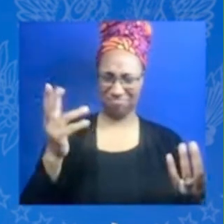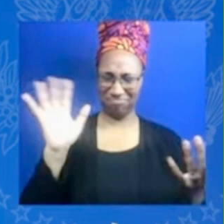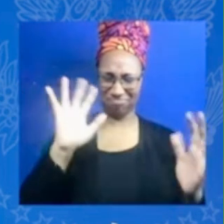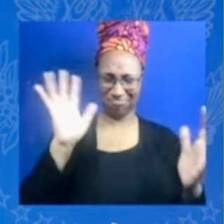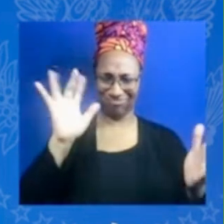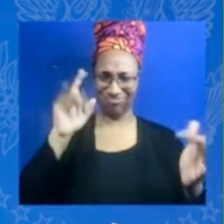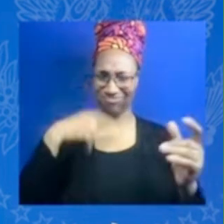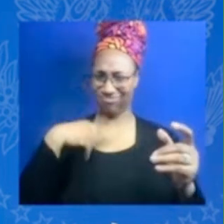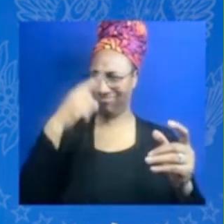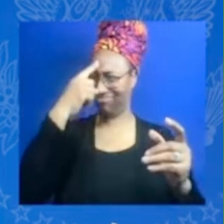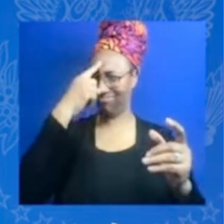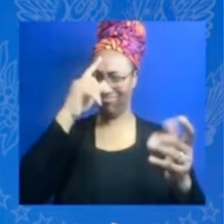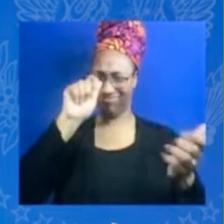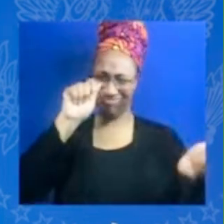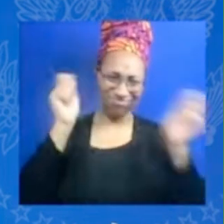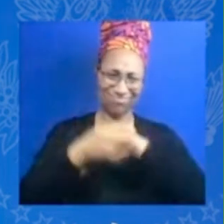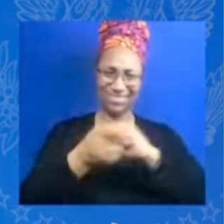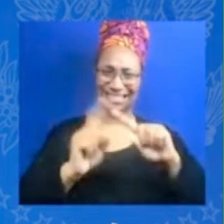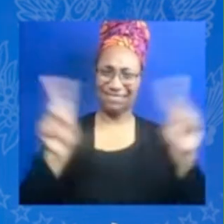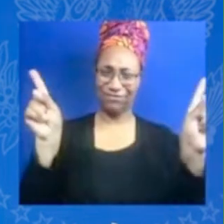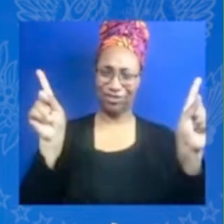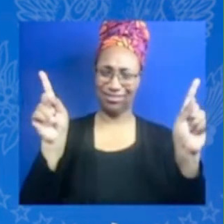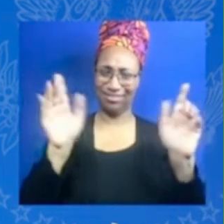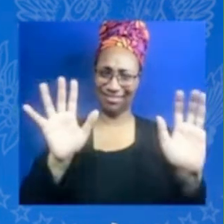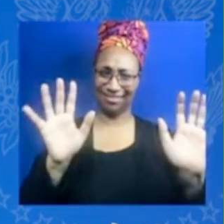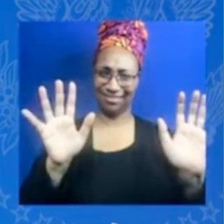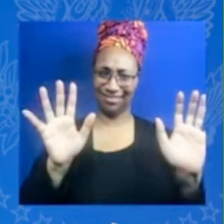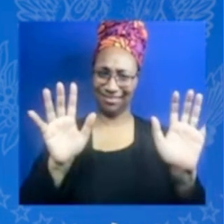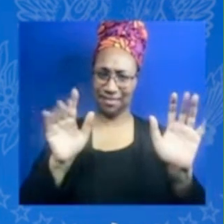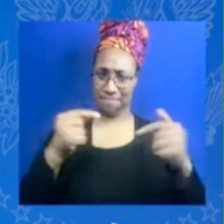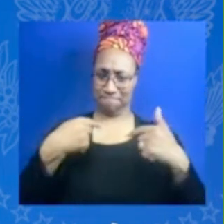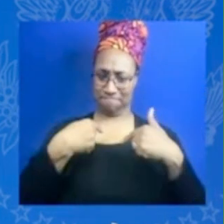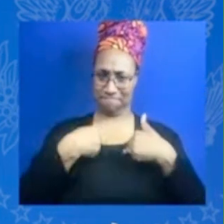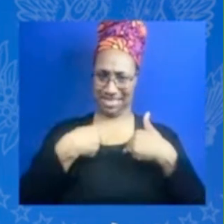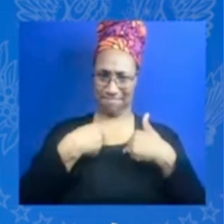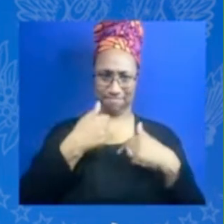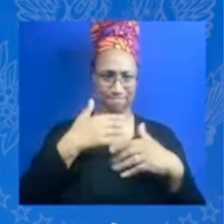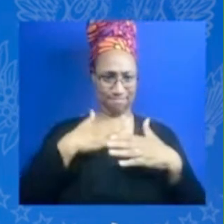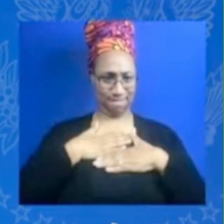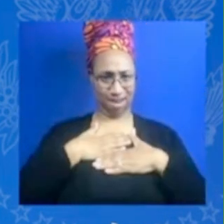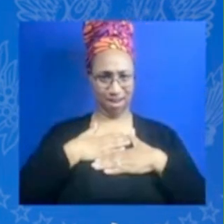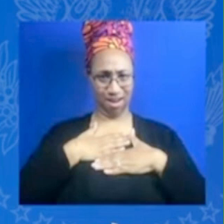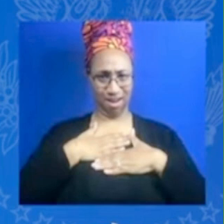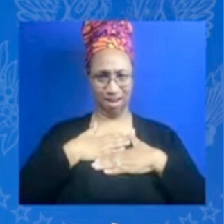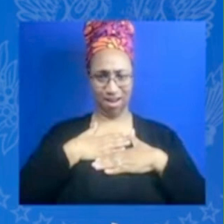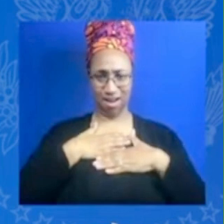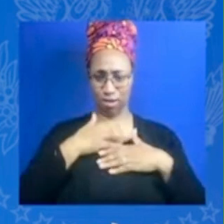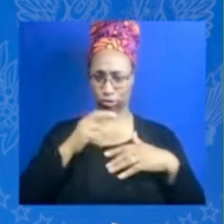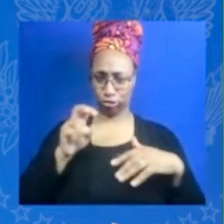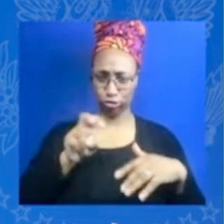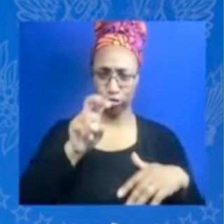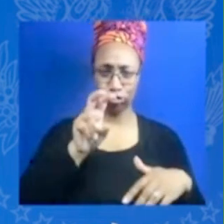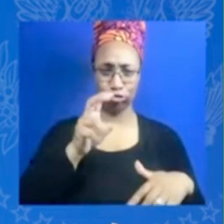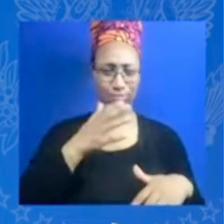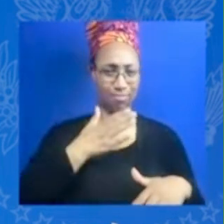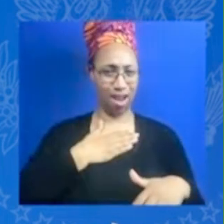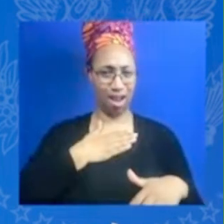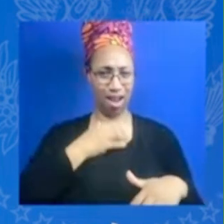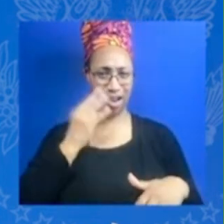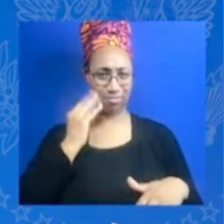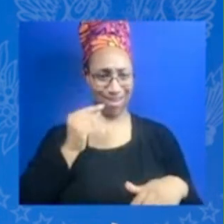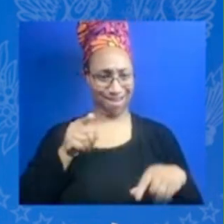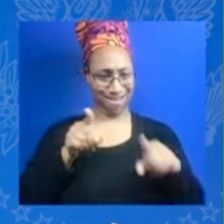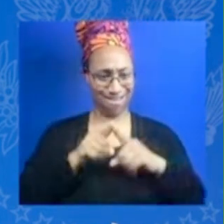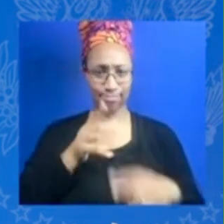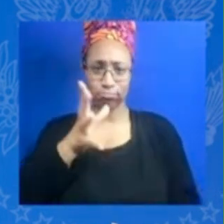learned about myself was and and what i utilized in my own journey was the feminine and i think that we are all